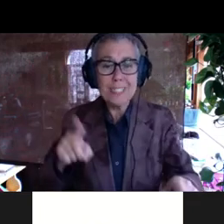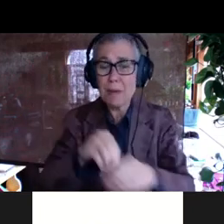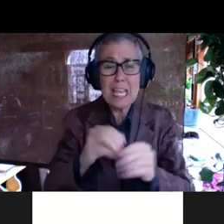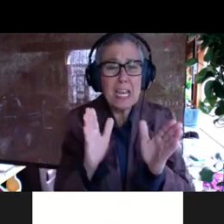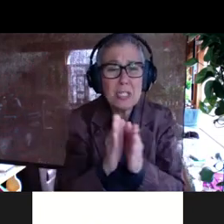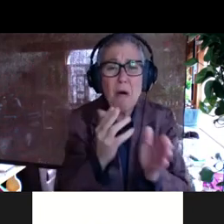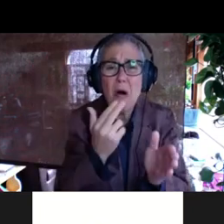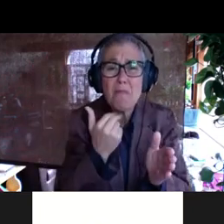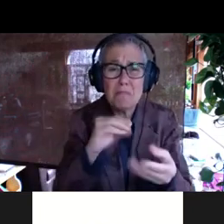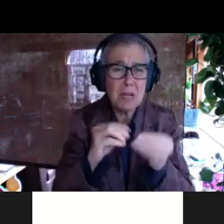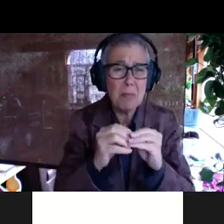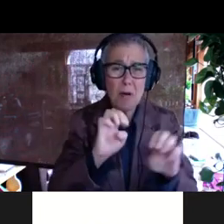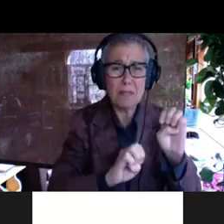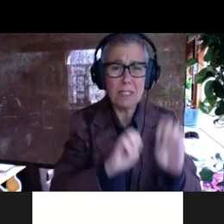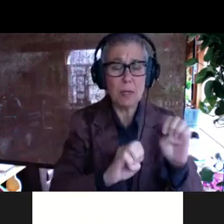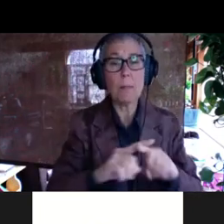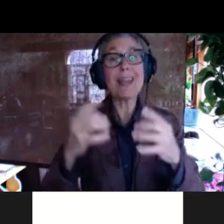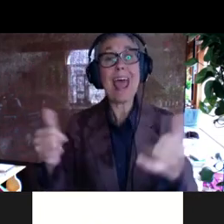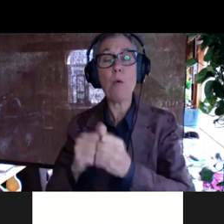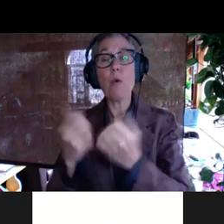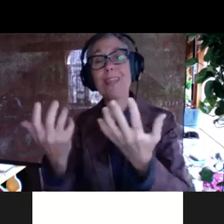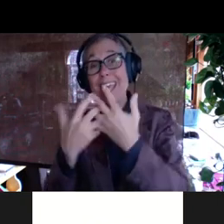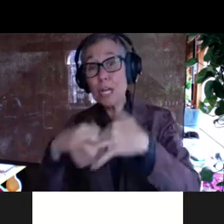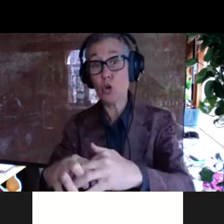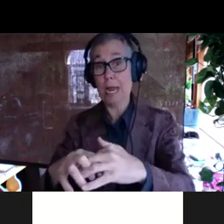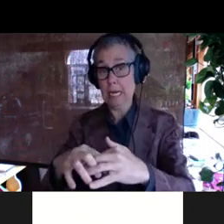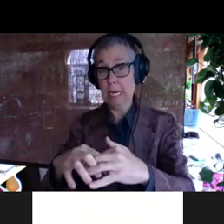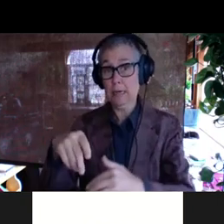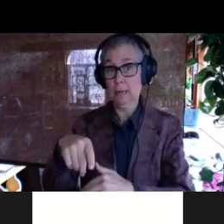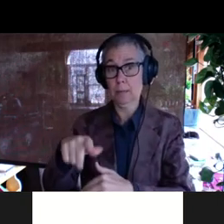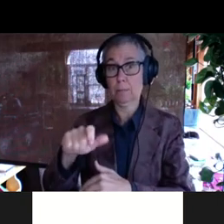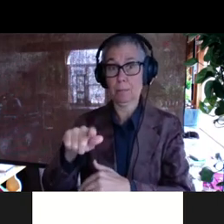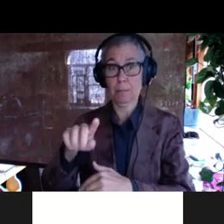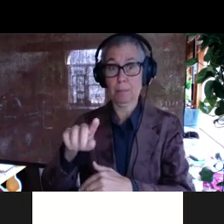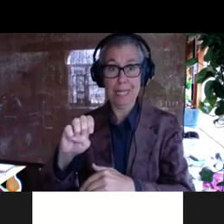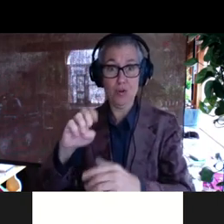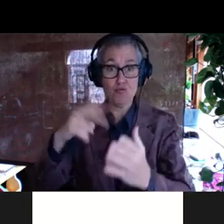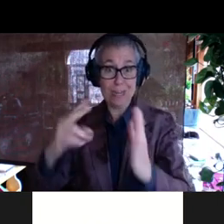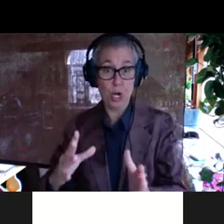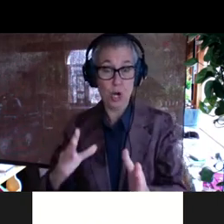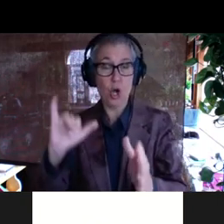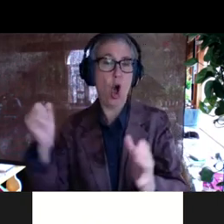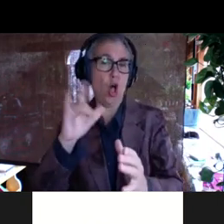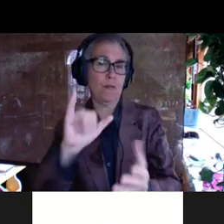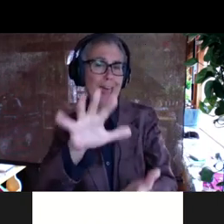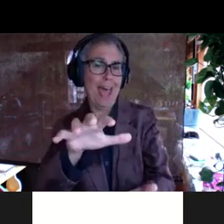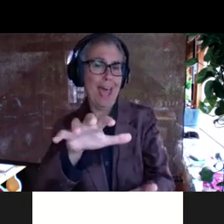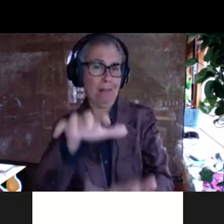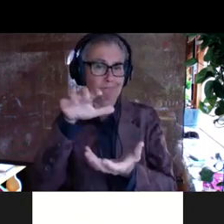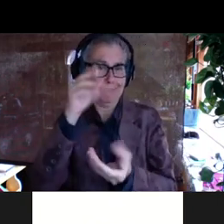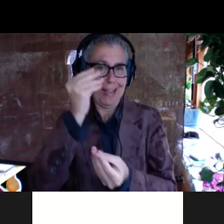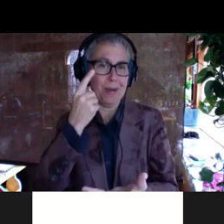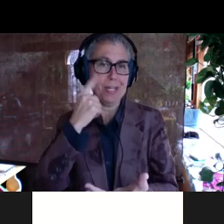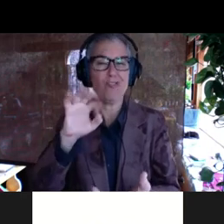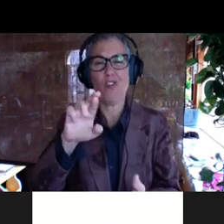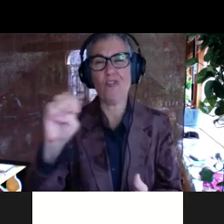small number of experiments. Now with an integrated plate reader, you get all of that data for free. Um, you don't have to do plaque